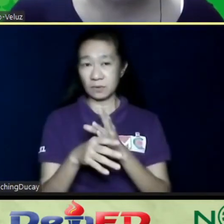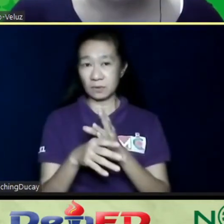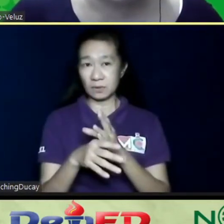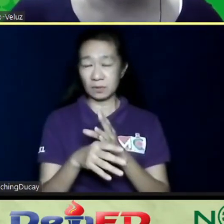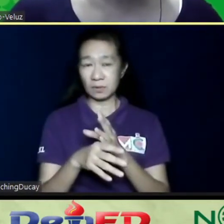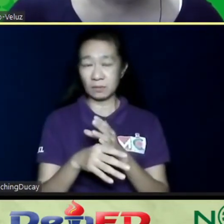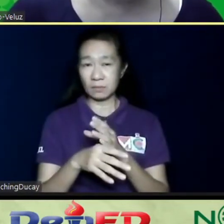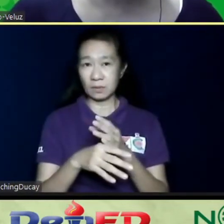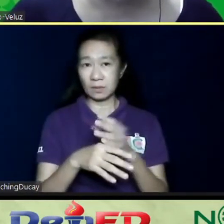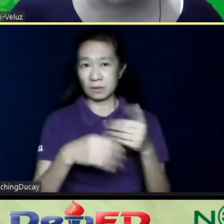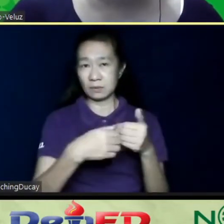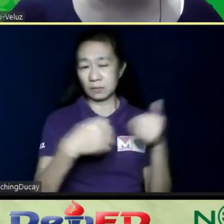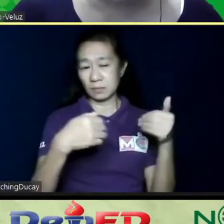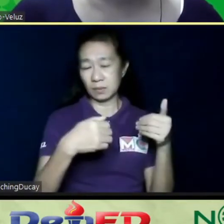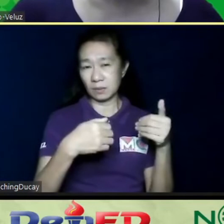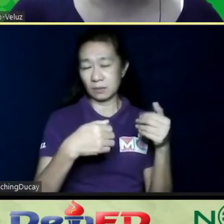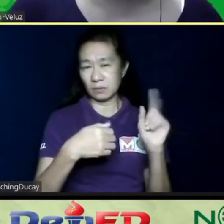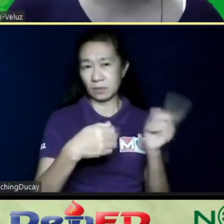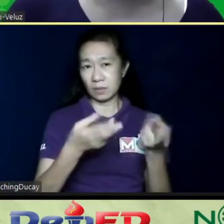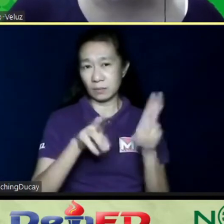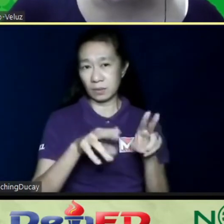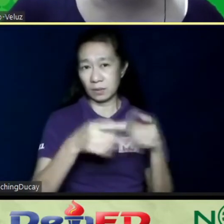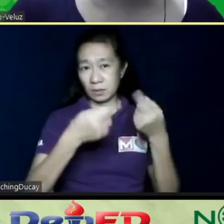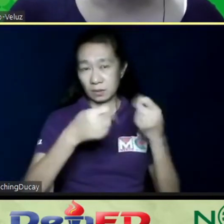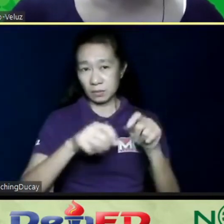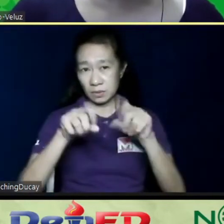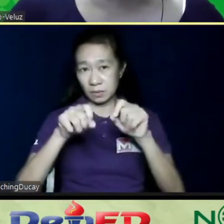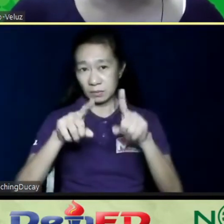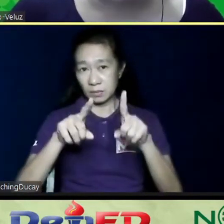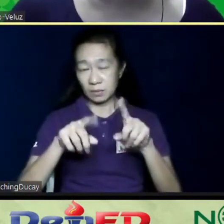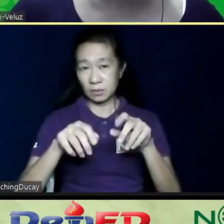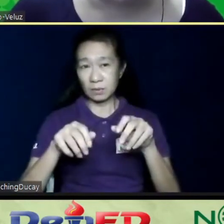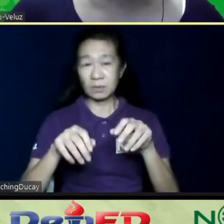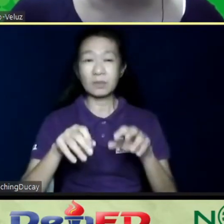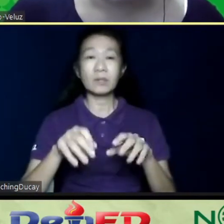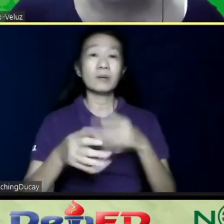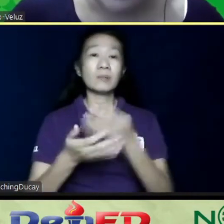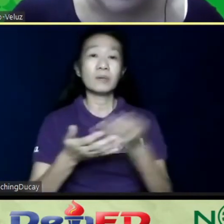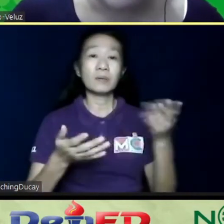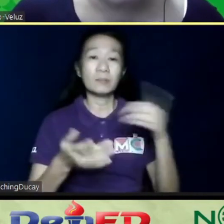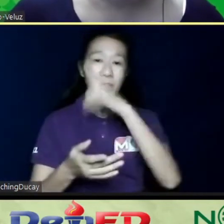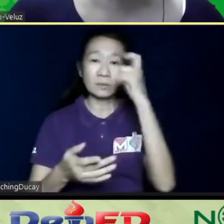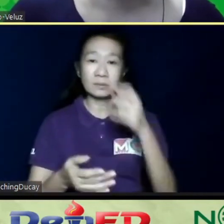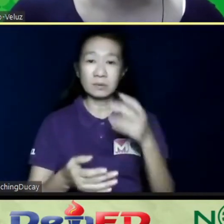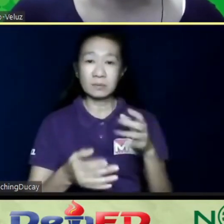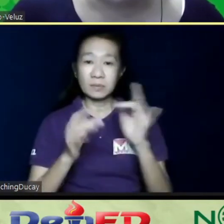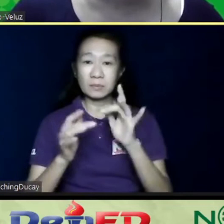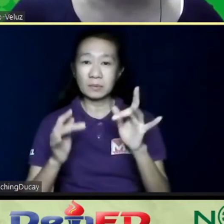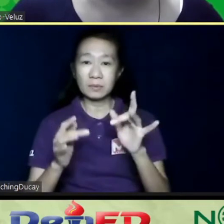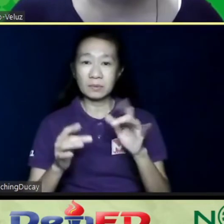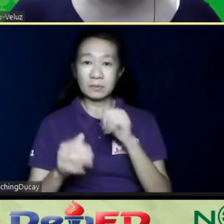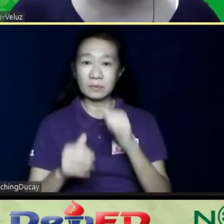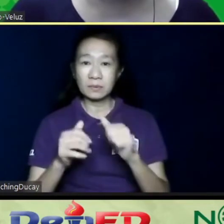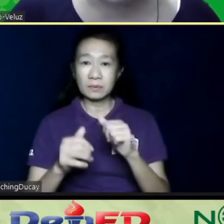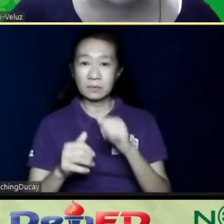because ang mangyayari po, you try to sell them and people will buy them out of awa, which we don't want.